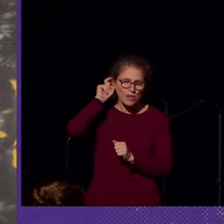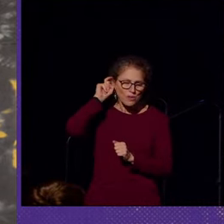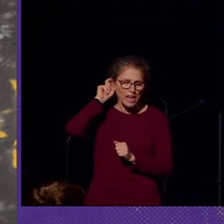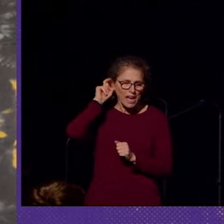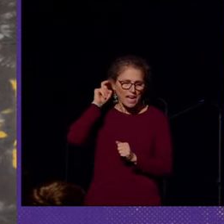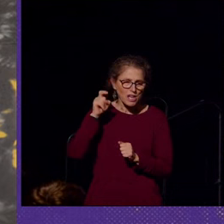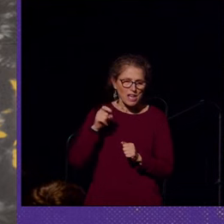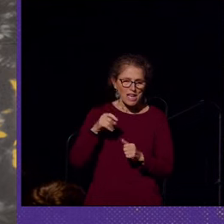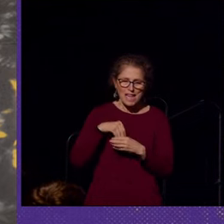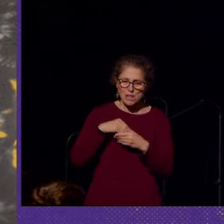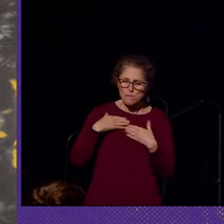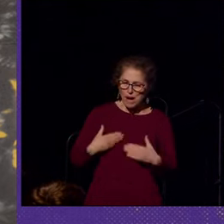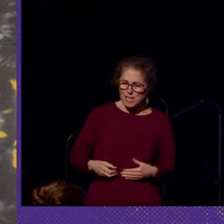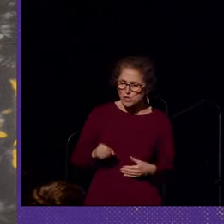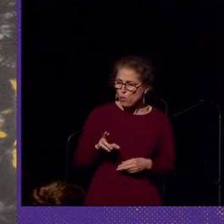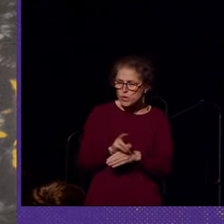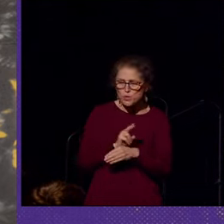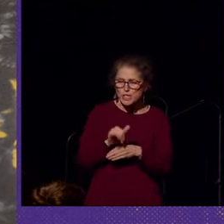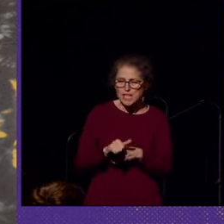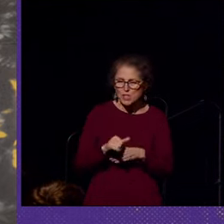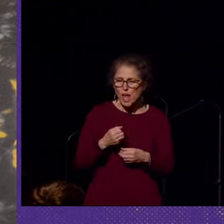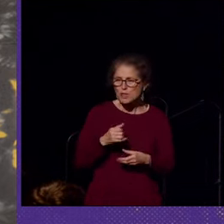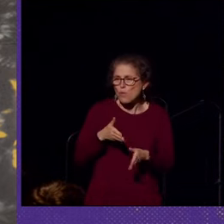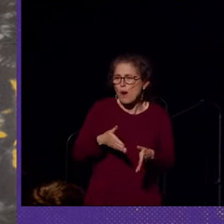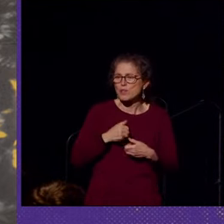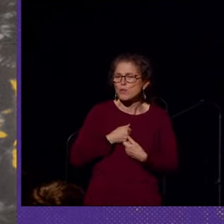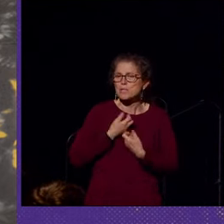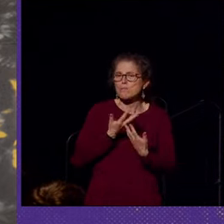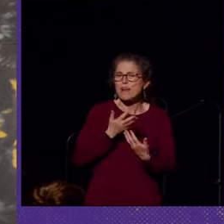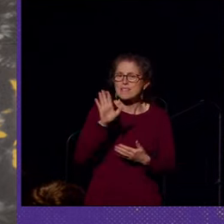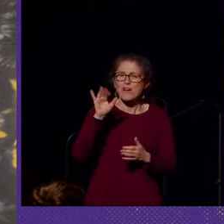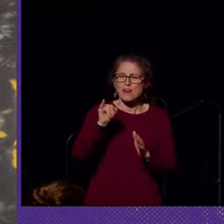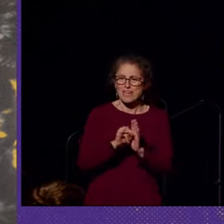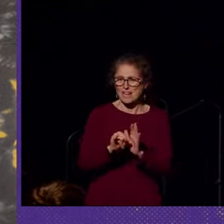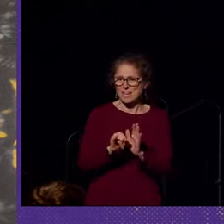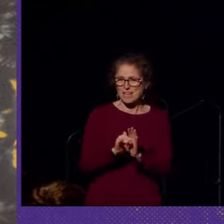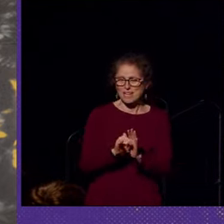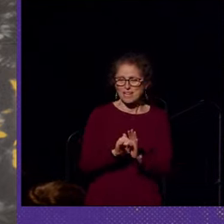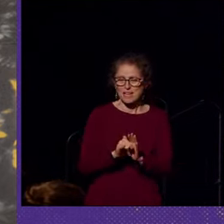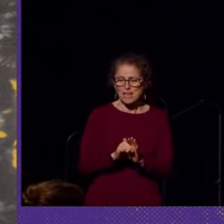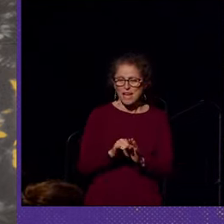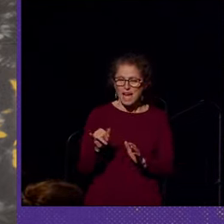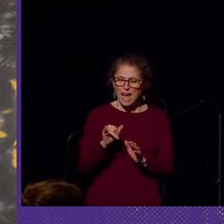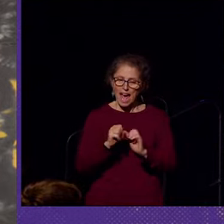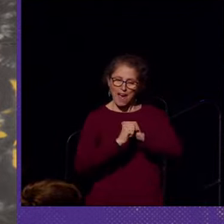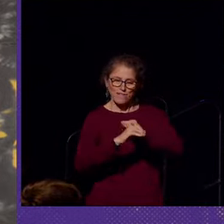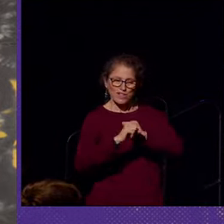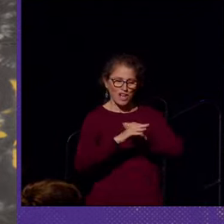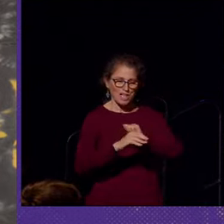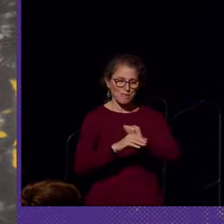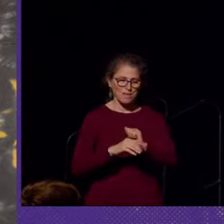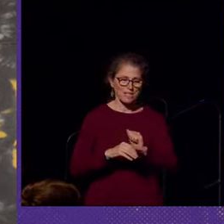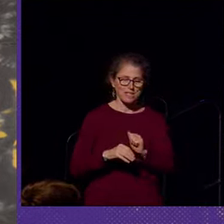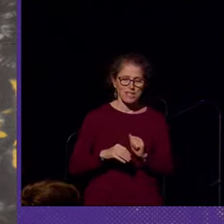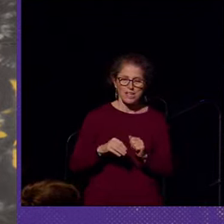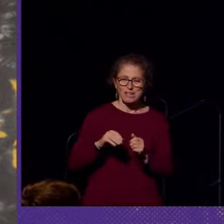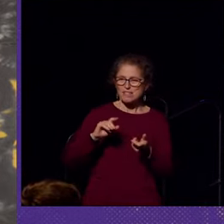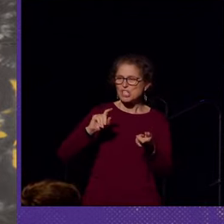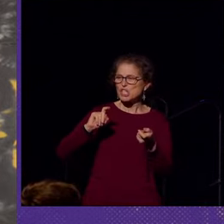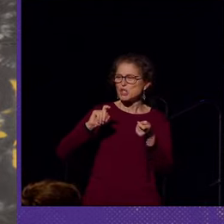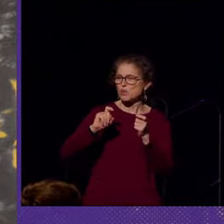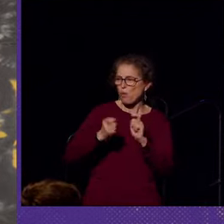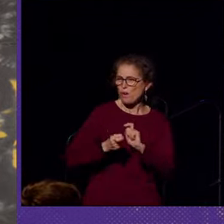or even using it as a way to express their identity. Advertisers' social mirror distorted